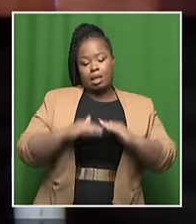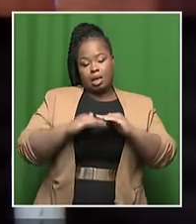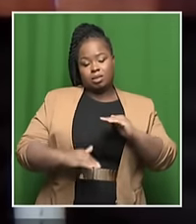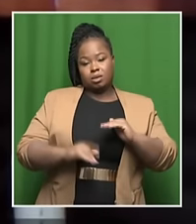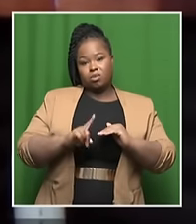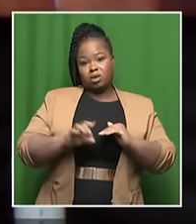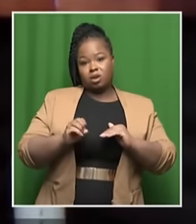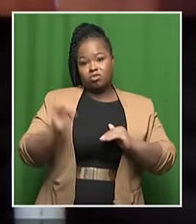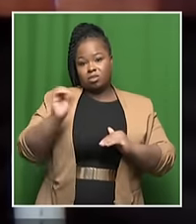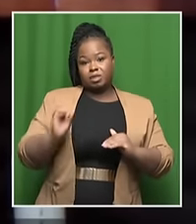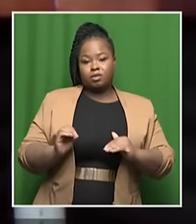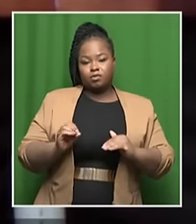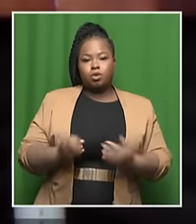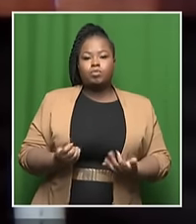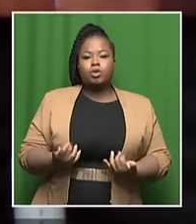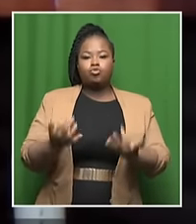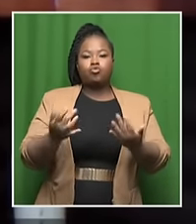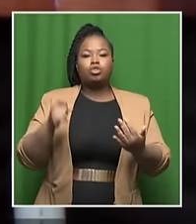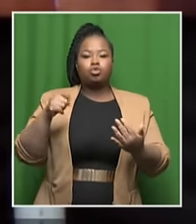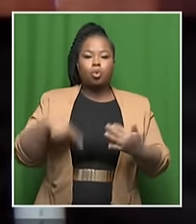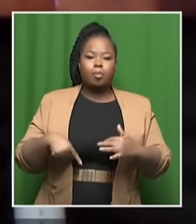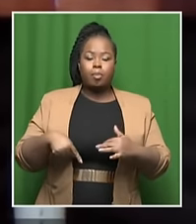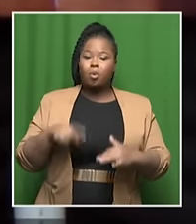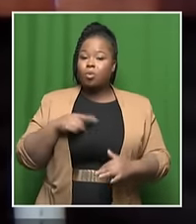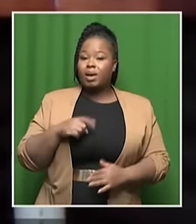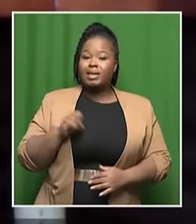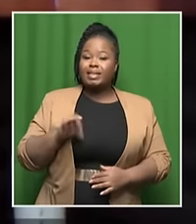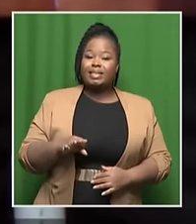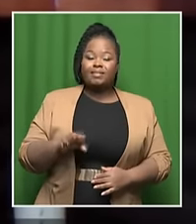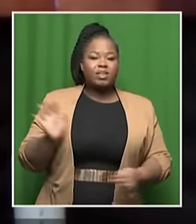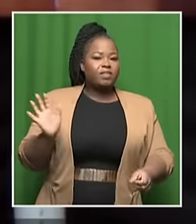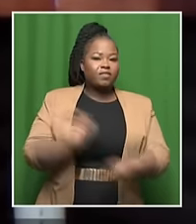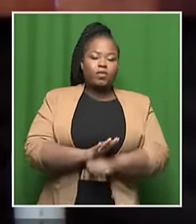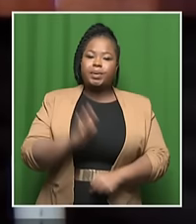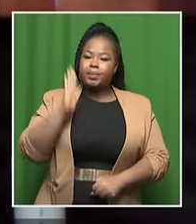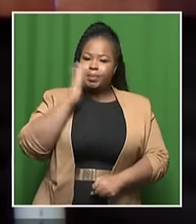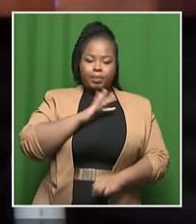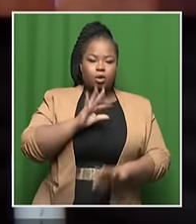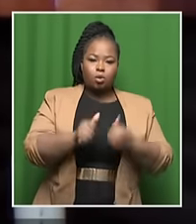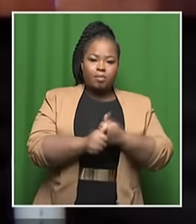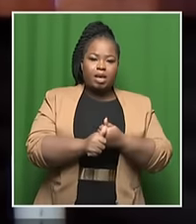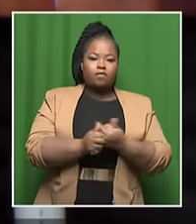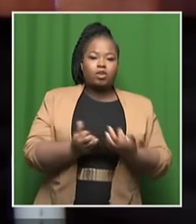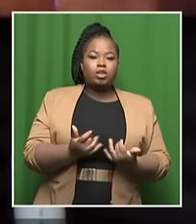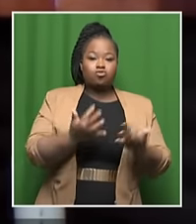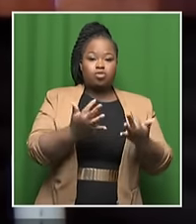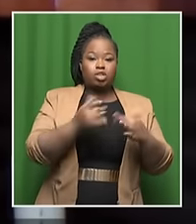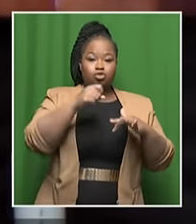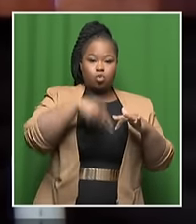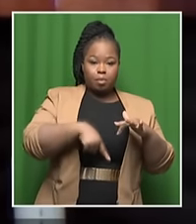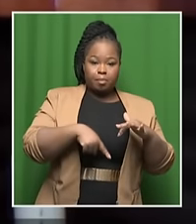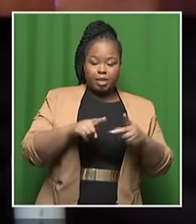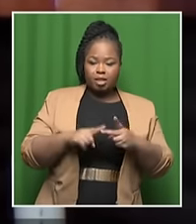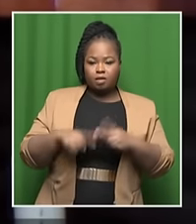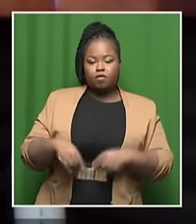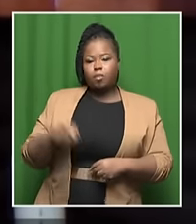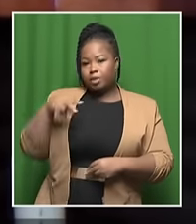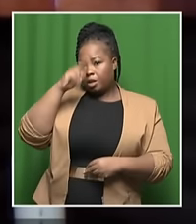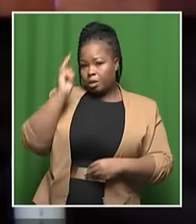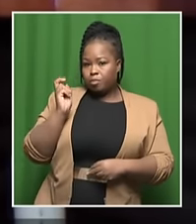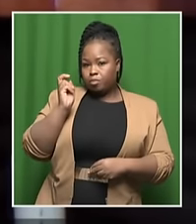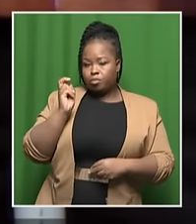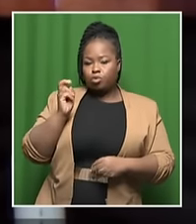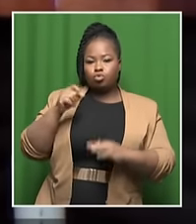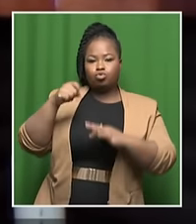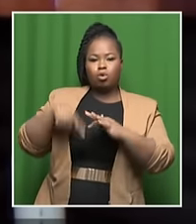% compliance on green drop. Because if we don't have full compliance on green drop, then the blue drop quality starts dropping.